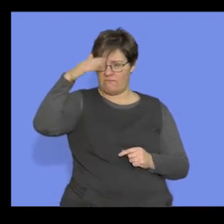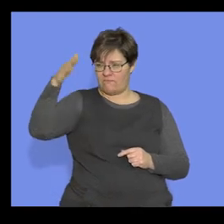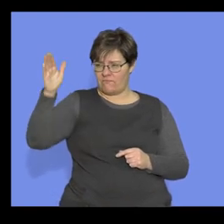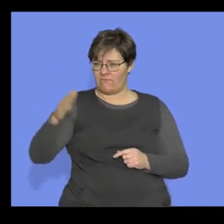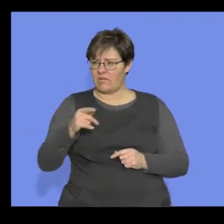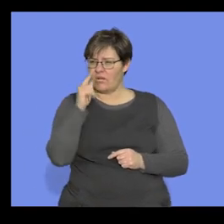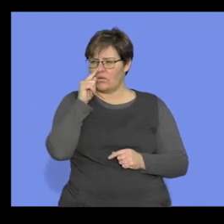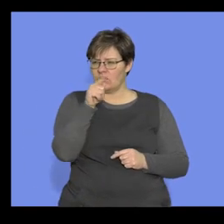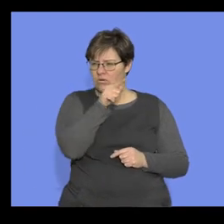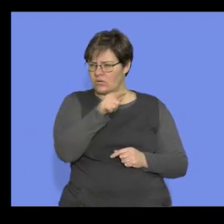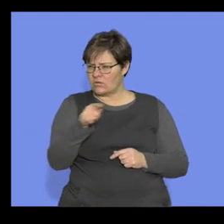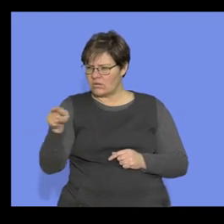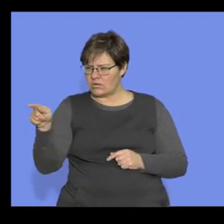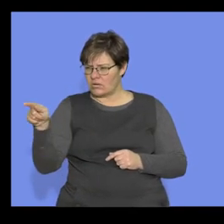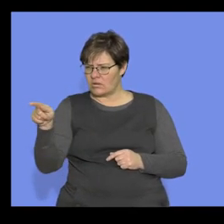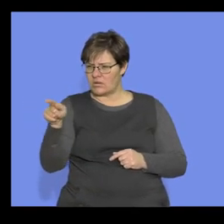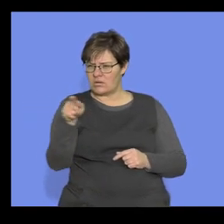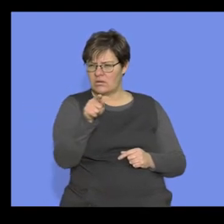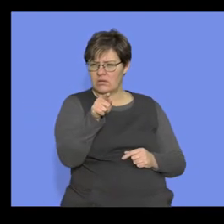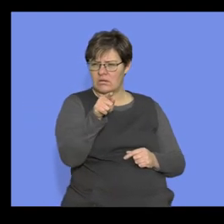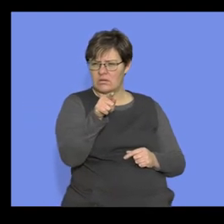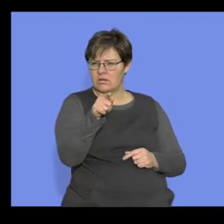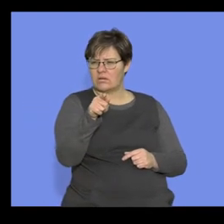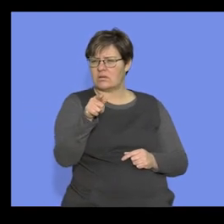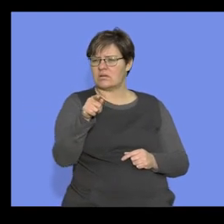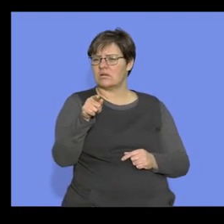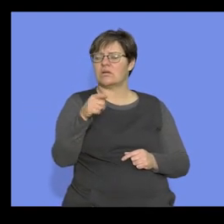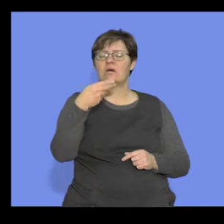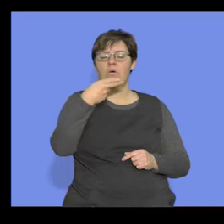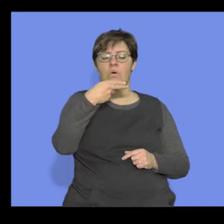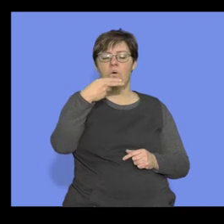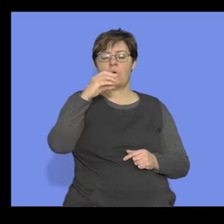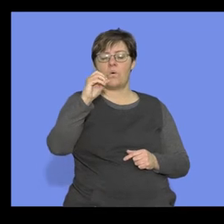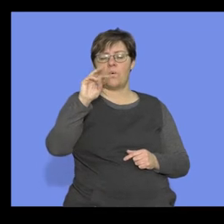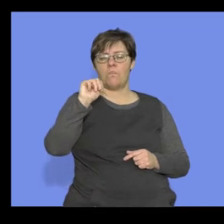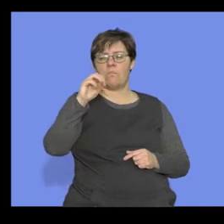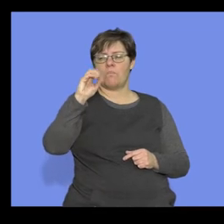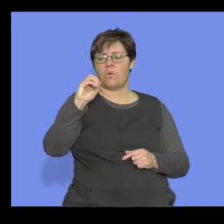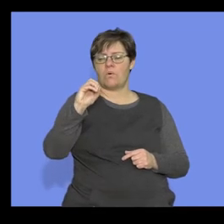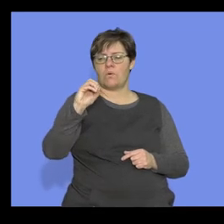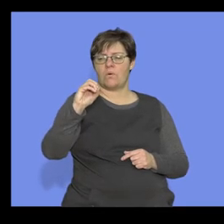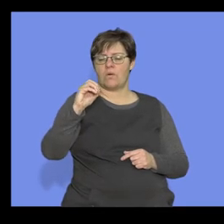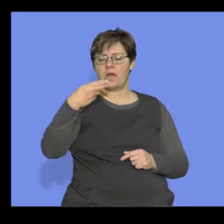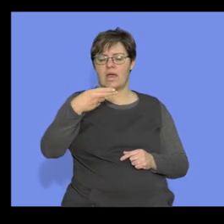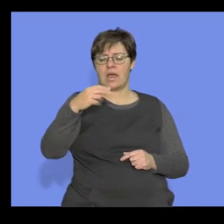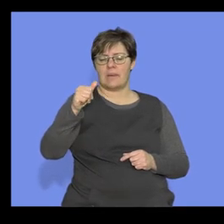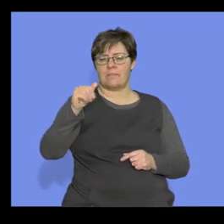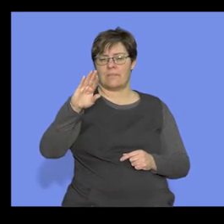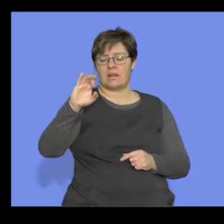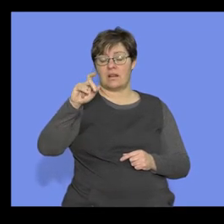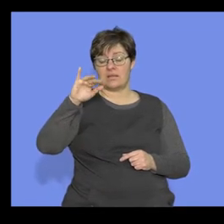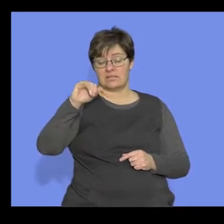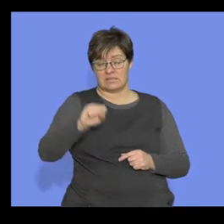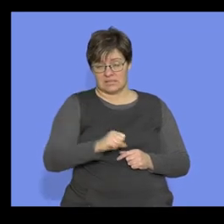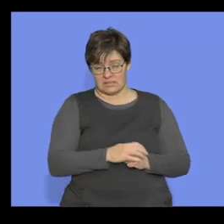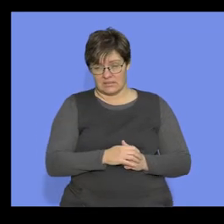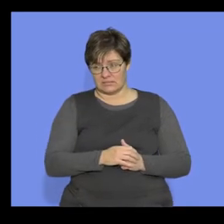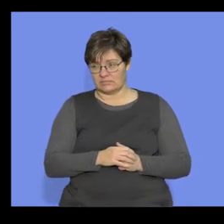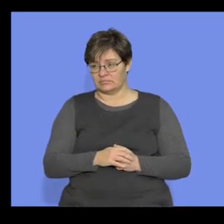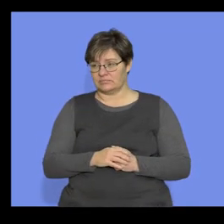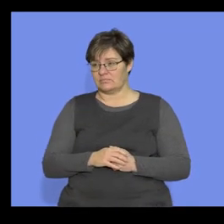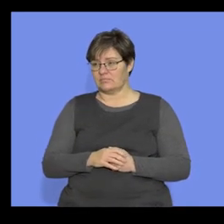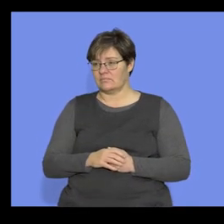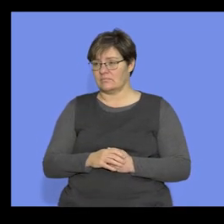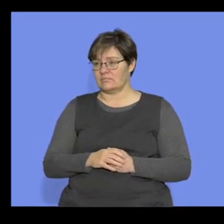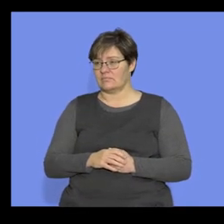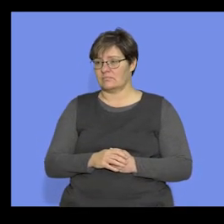look, those are out. So we look at these, and the smallest is going to be the homo habilis.